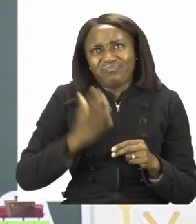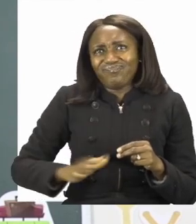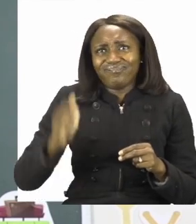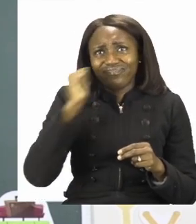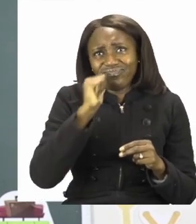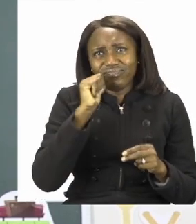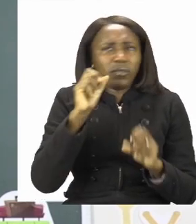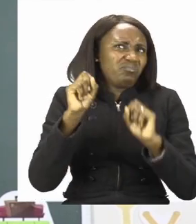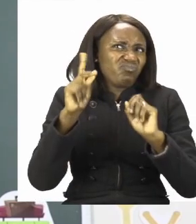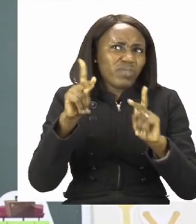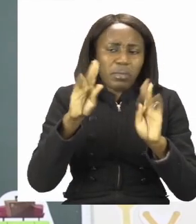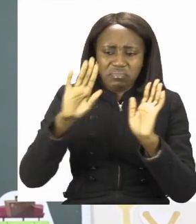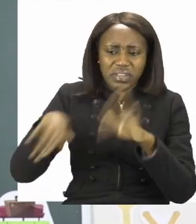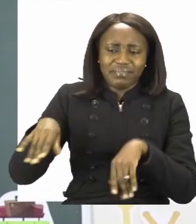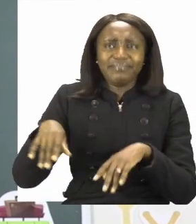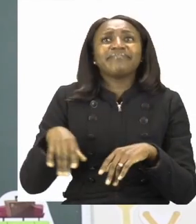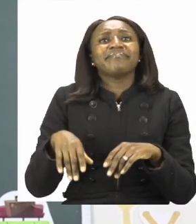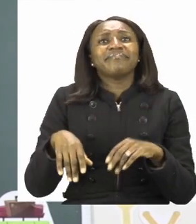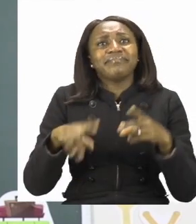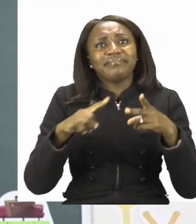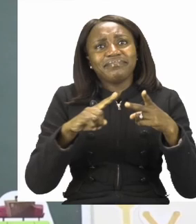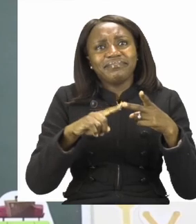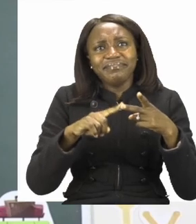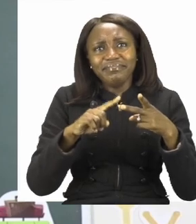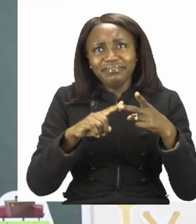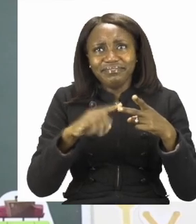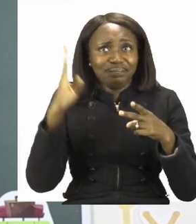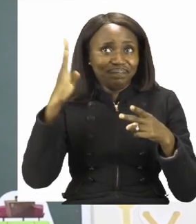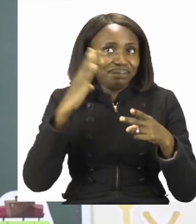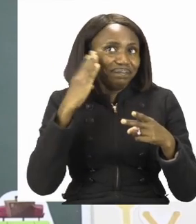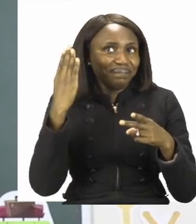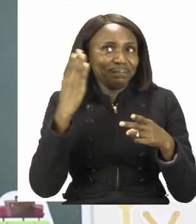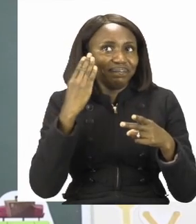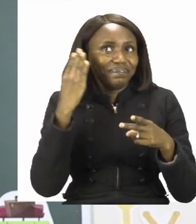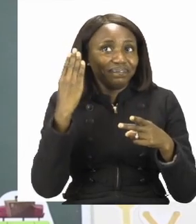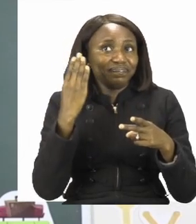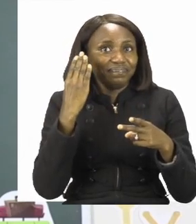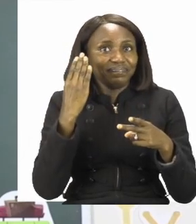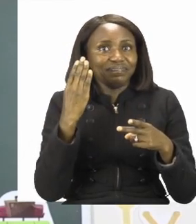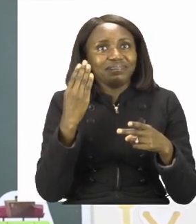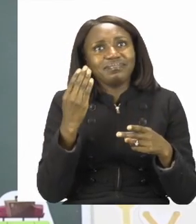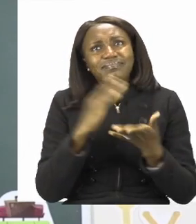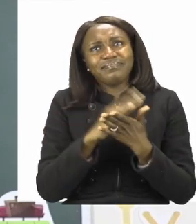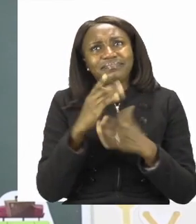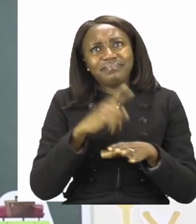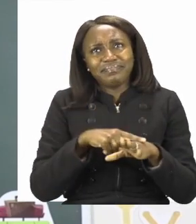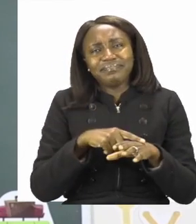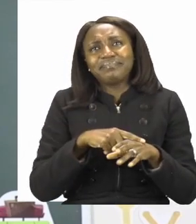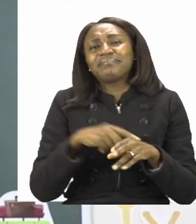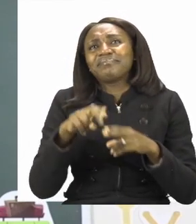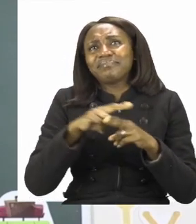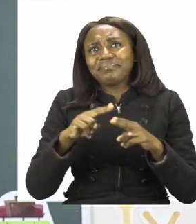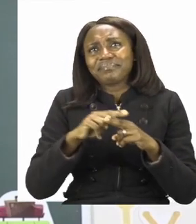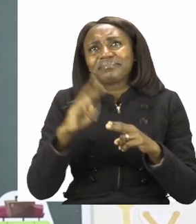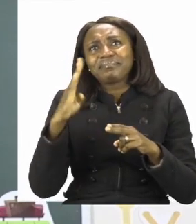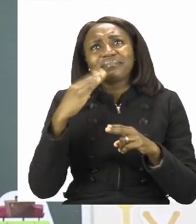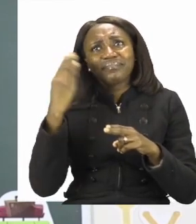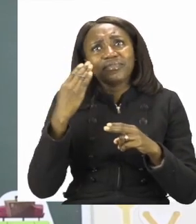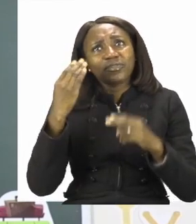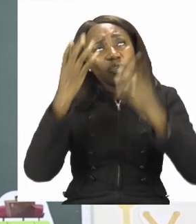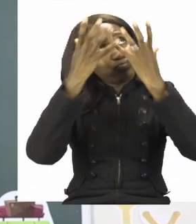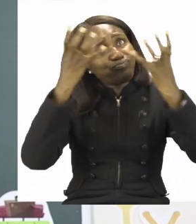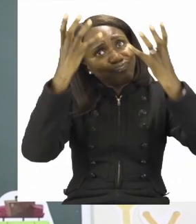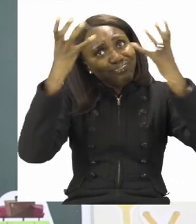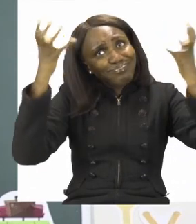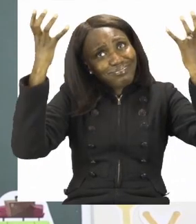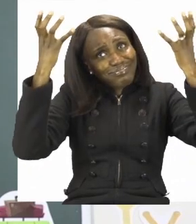don't use it. This one is blue. We normally use blue for the sky, for the water